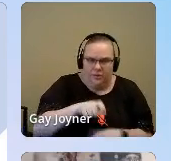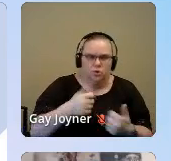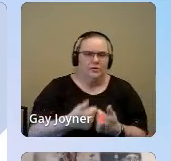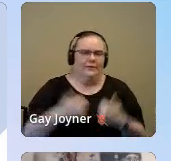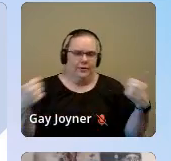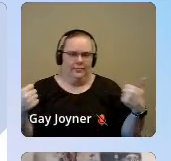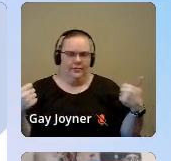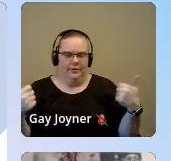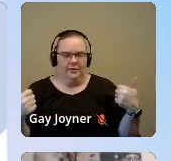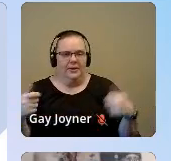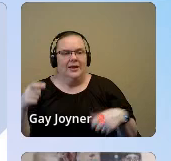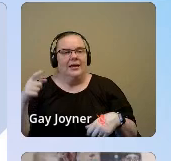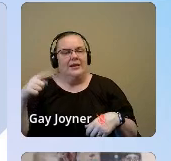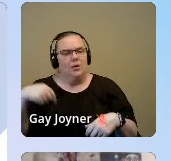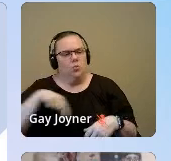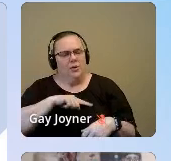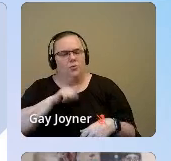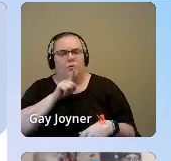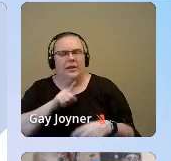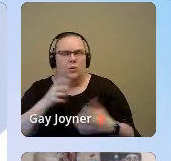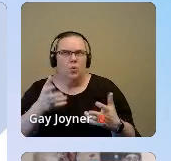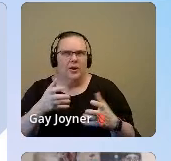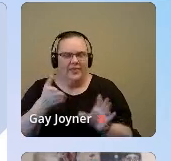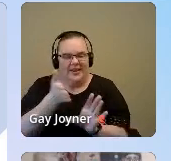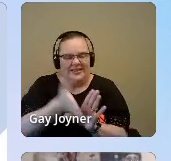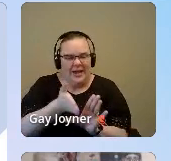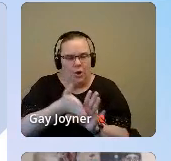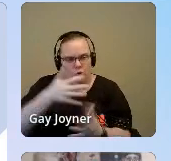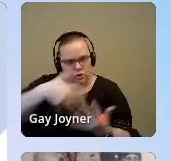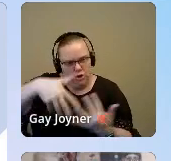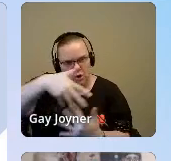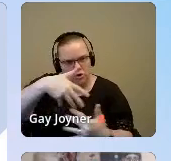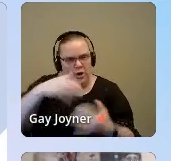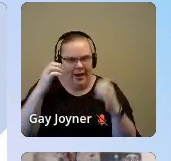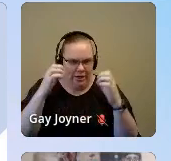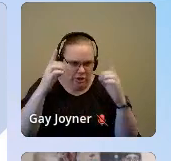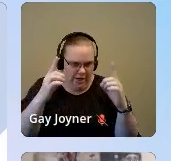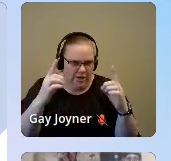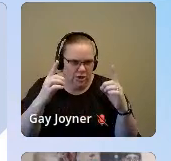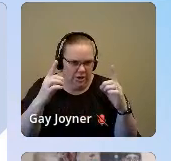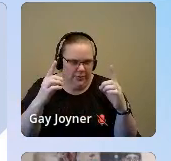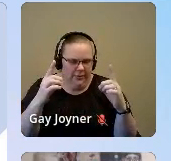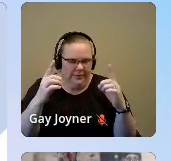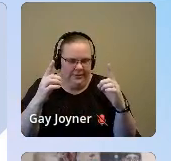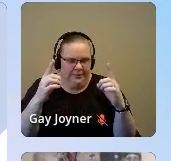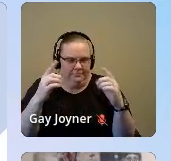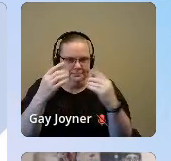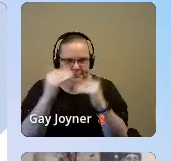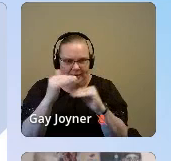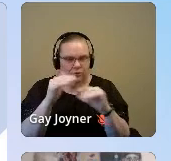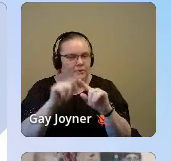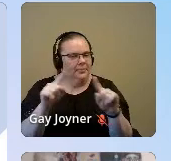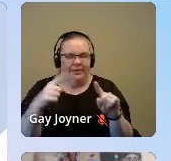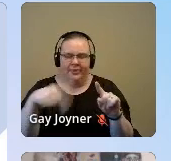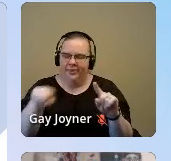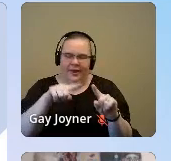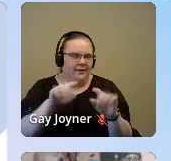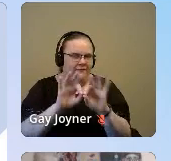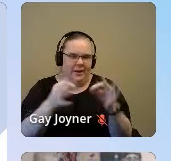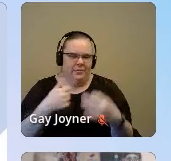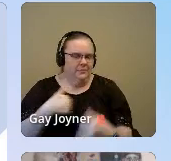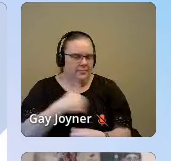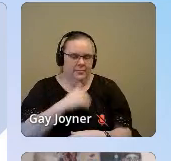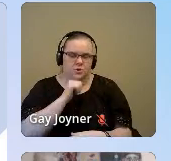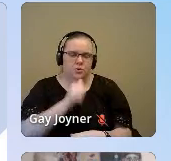that was culturally bound and so that they could give that to their family members so that their family members could be supportive of them, but the family members